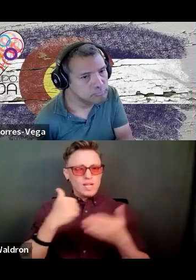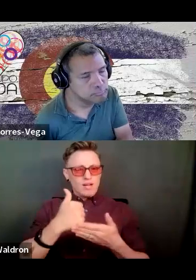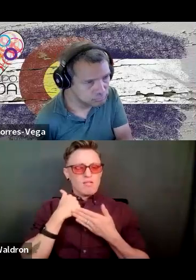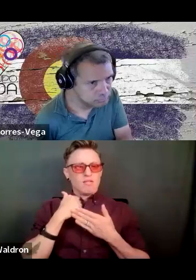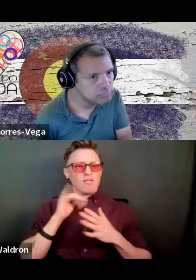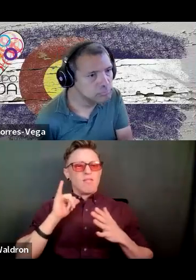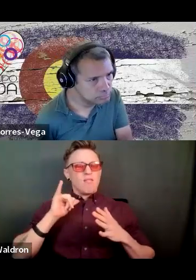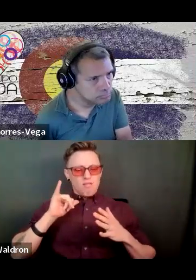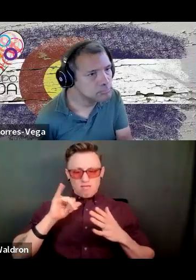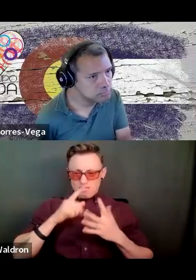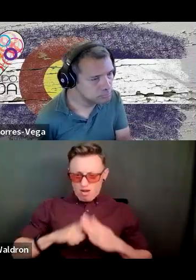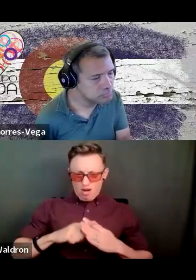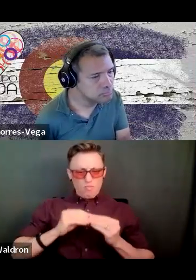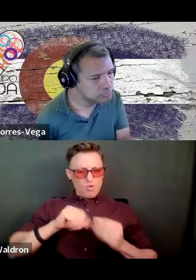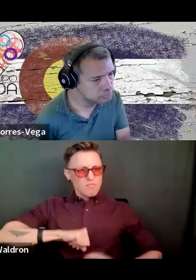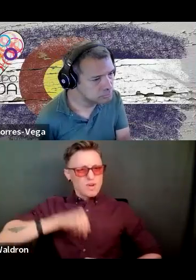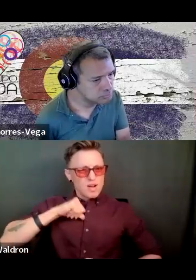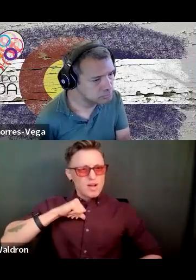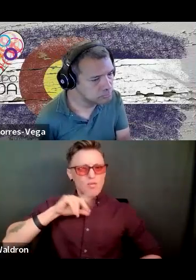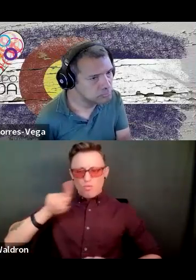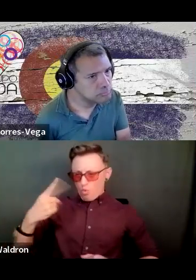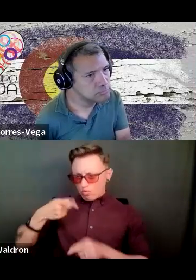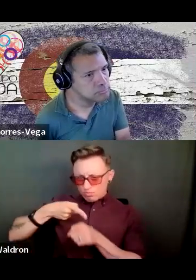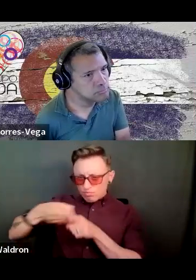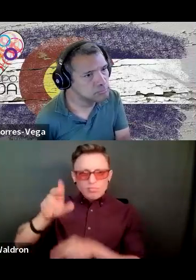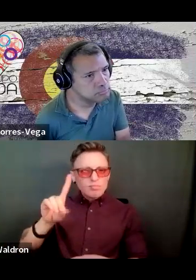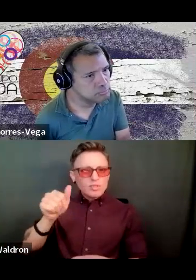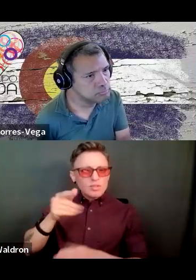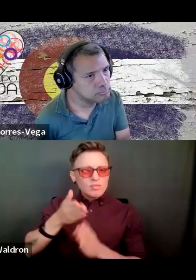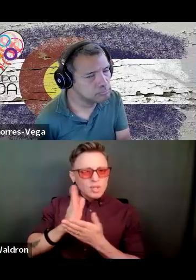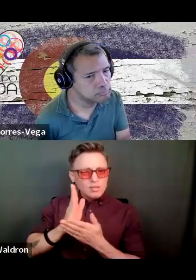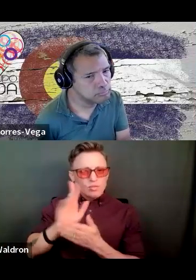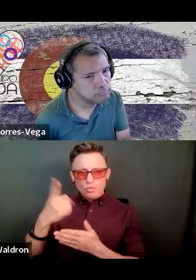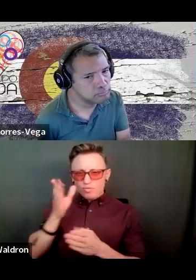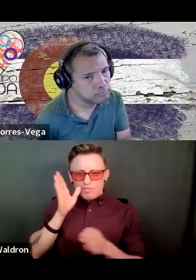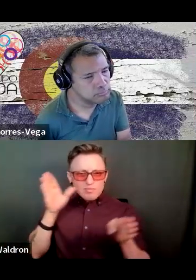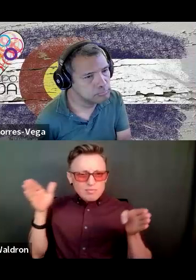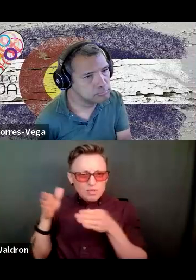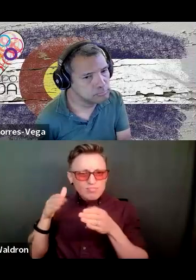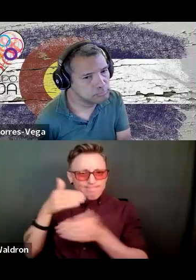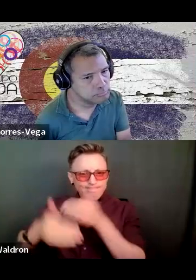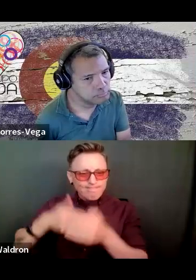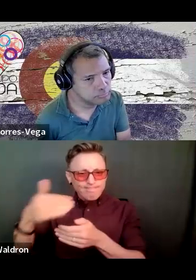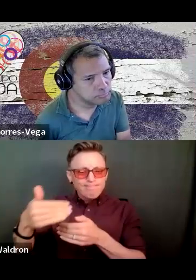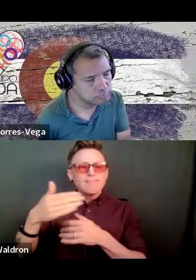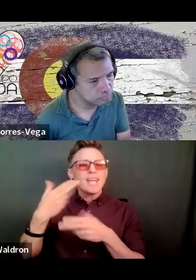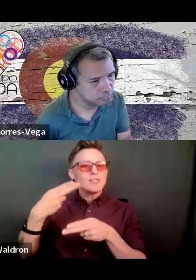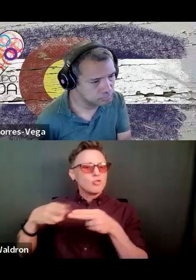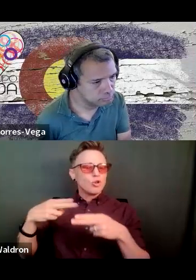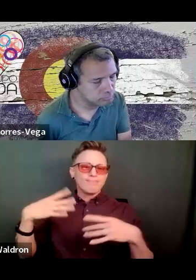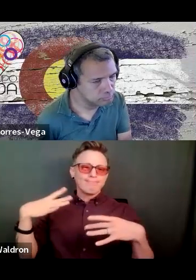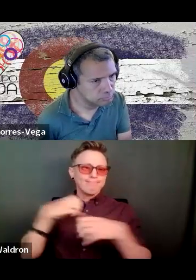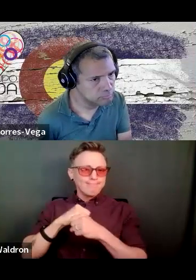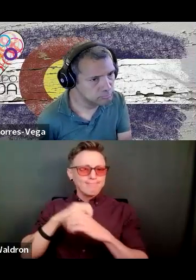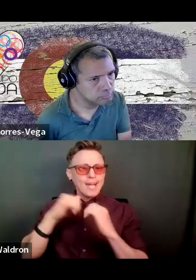proudly started running almost strictly disability rights bill or definitely focused on that. And so that's kind of the, the short version of how I